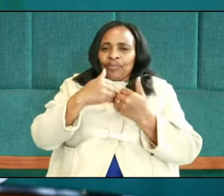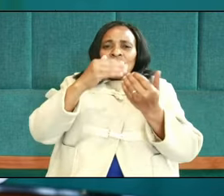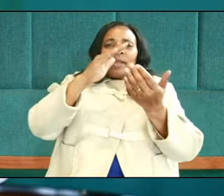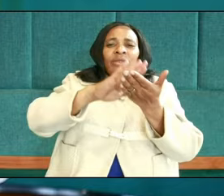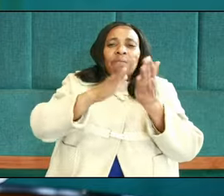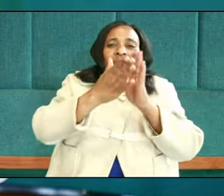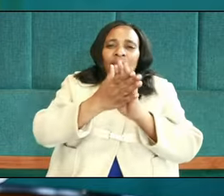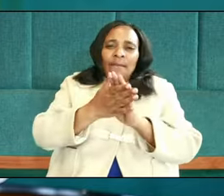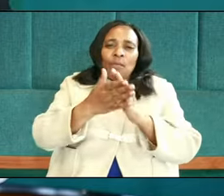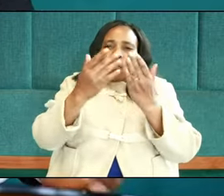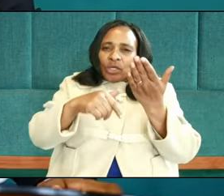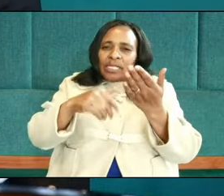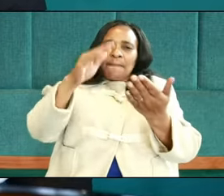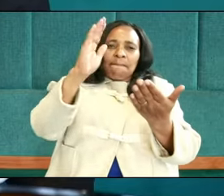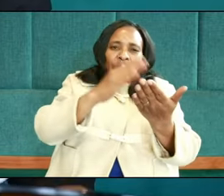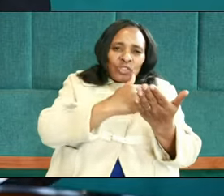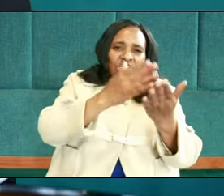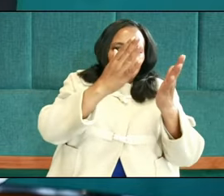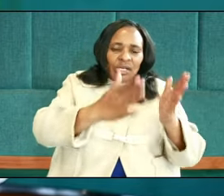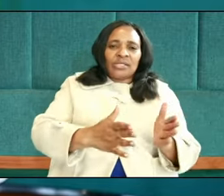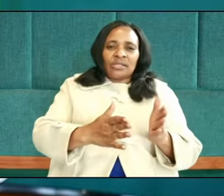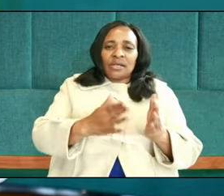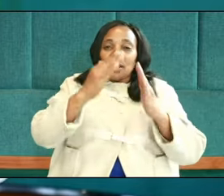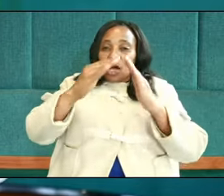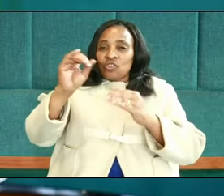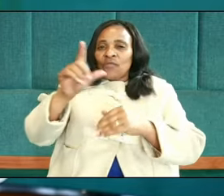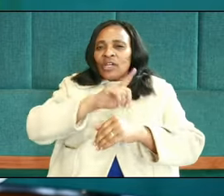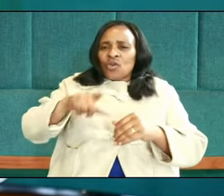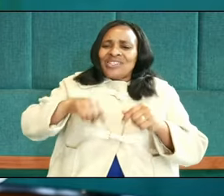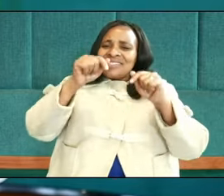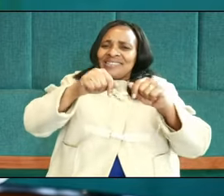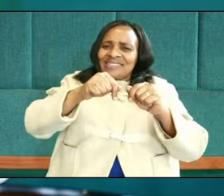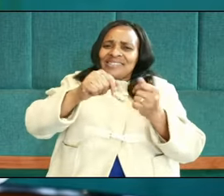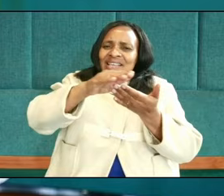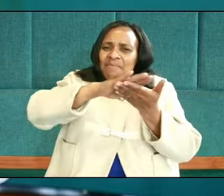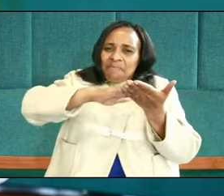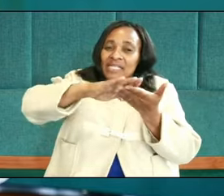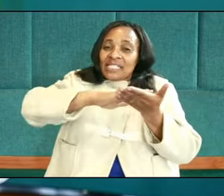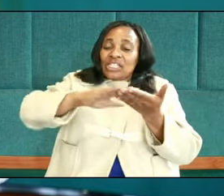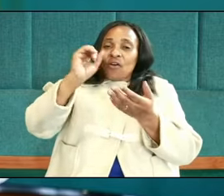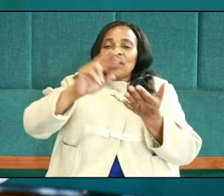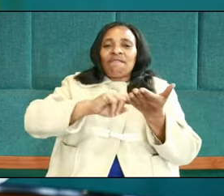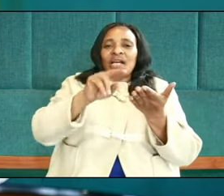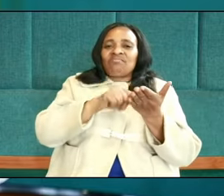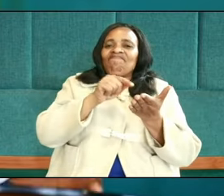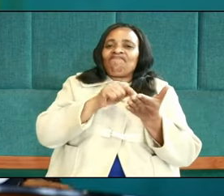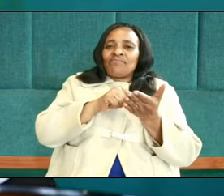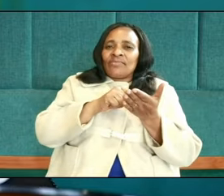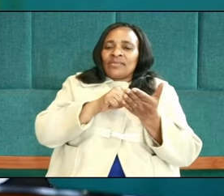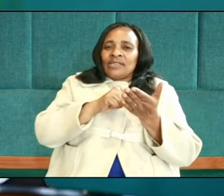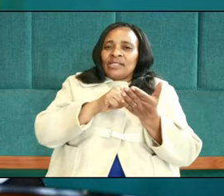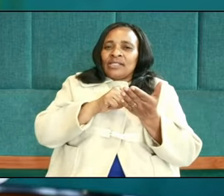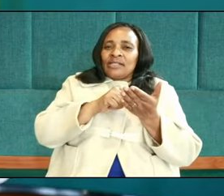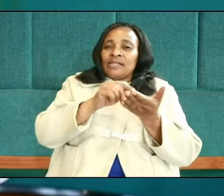musicians in the house of the Lord. That's the background of that text. The background of